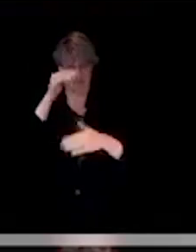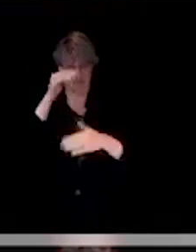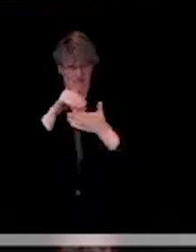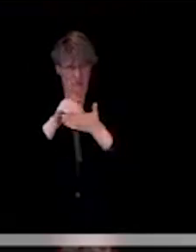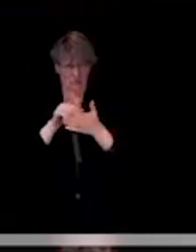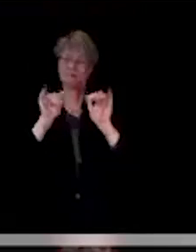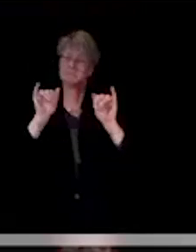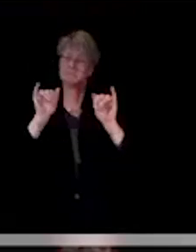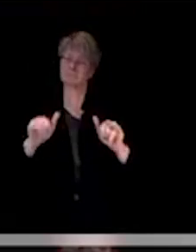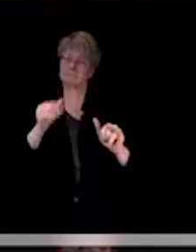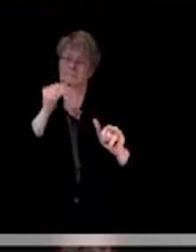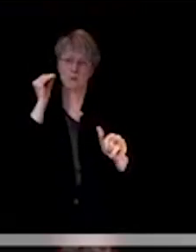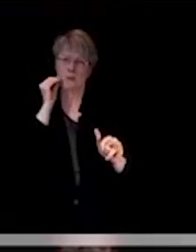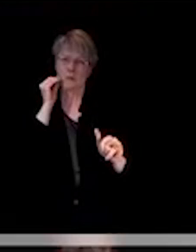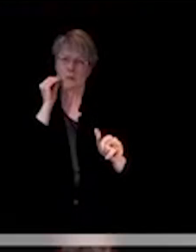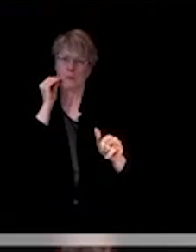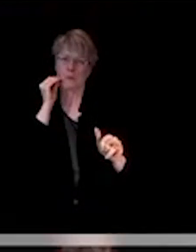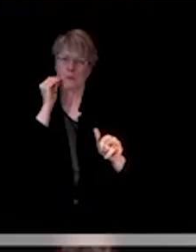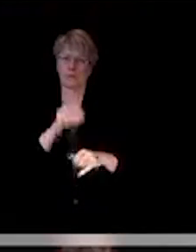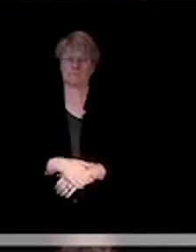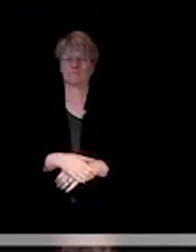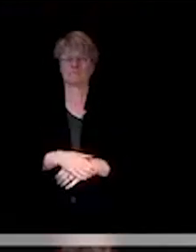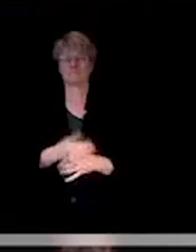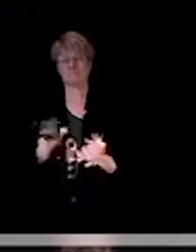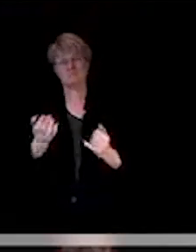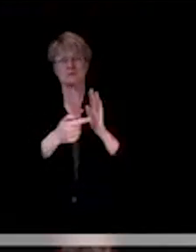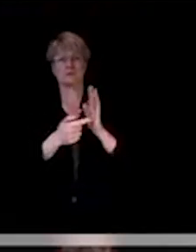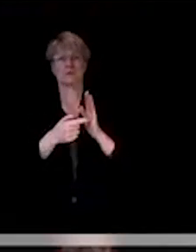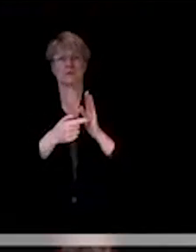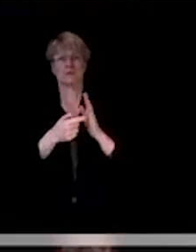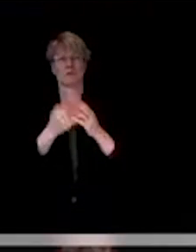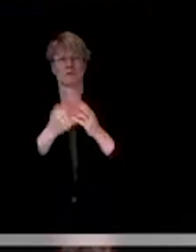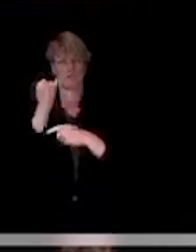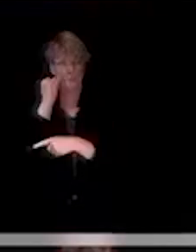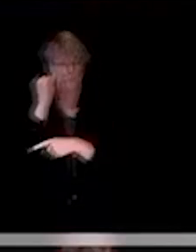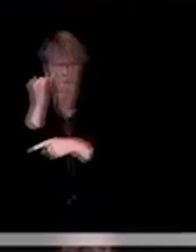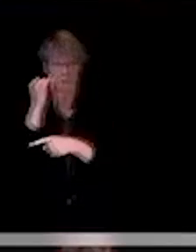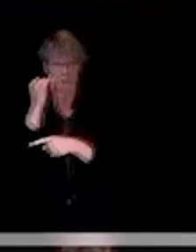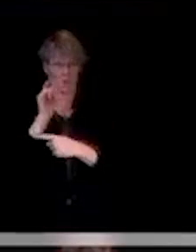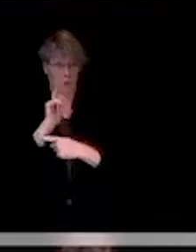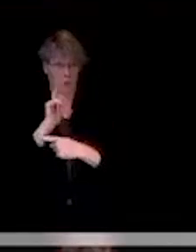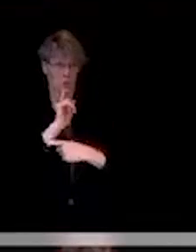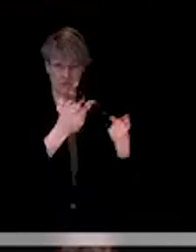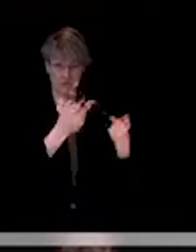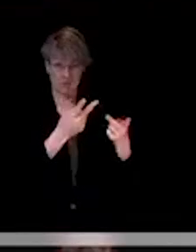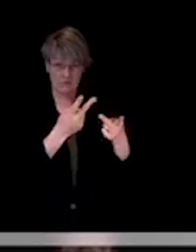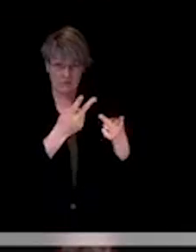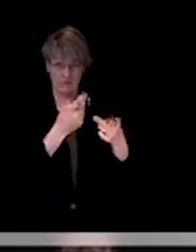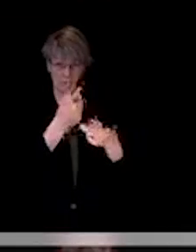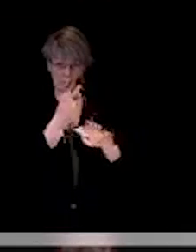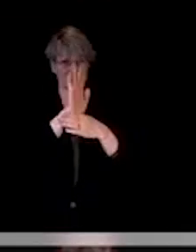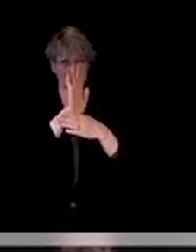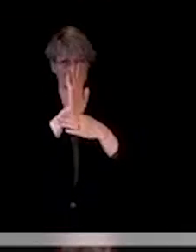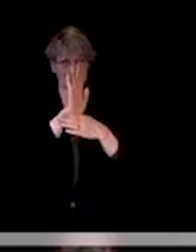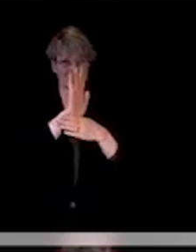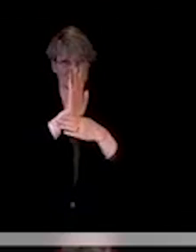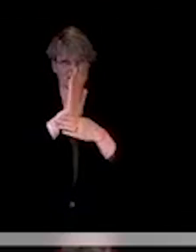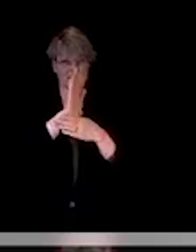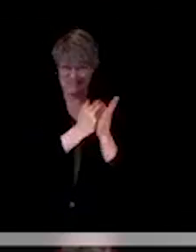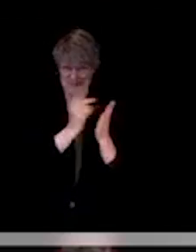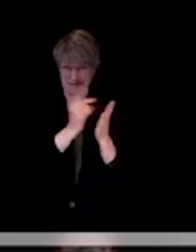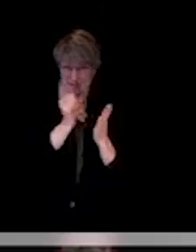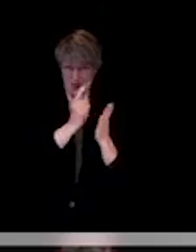to go out to any of those businesses in the green box, please wear a face covering, and please get tested.